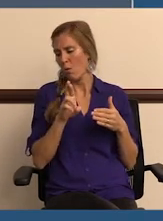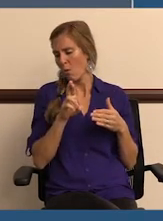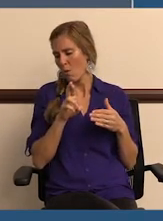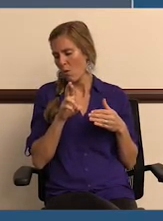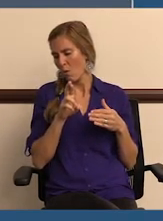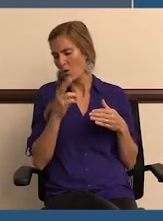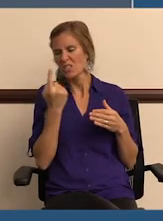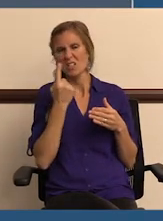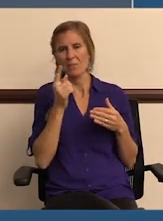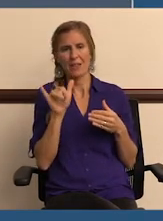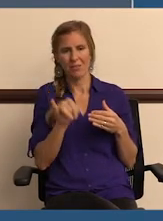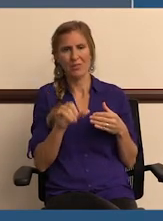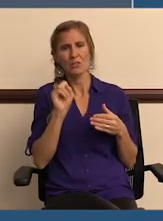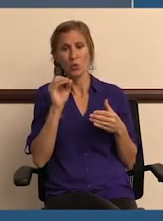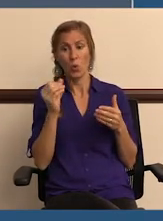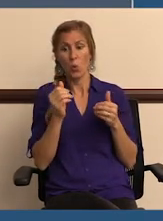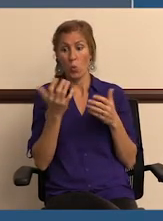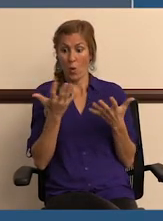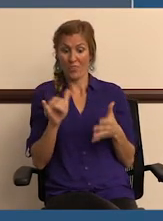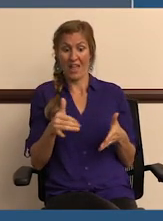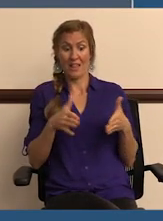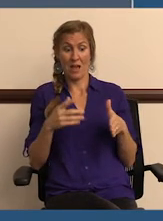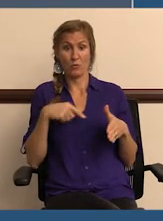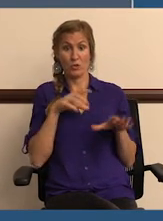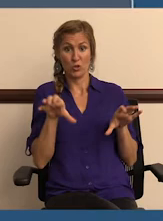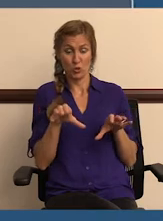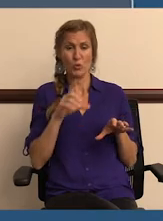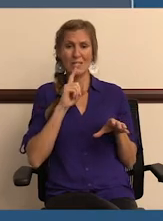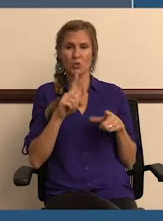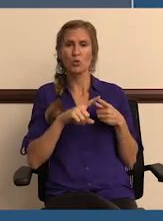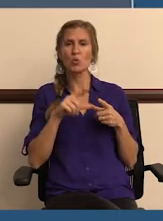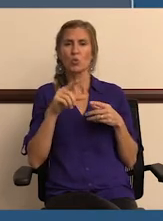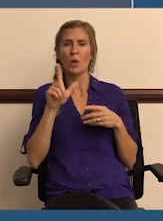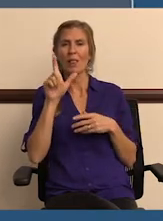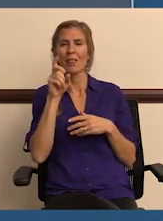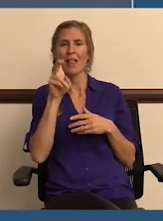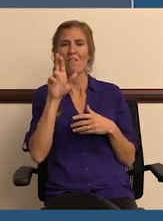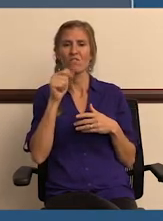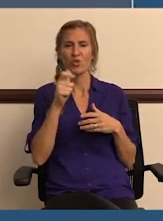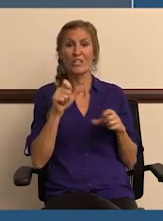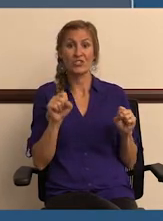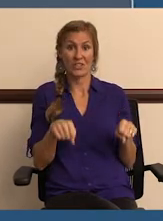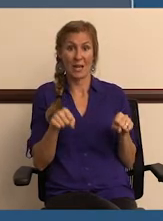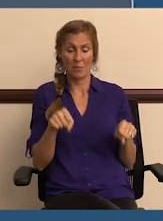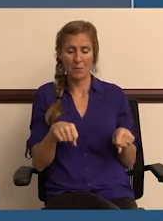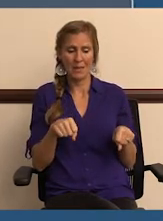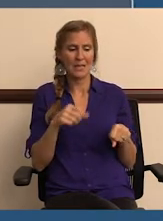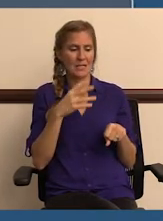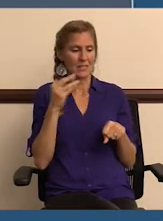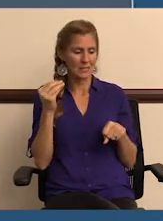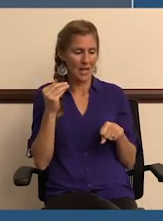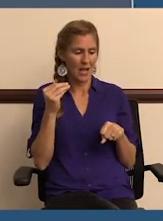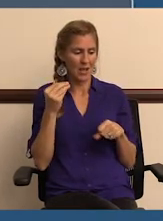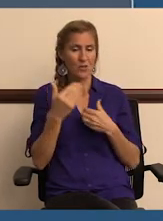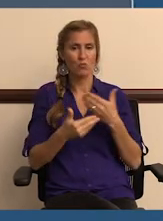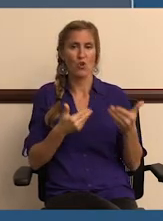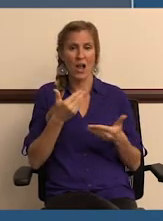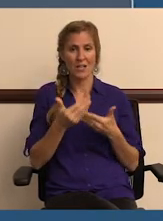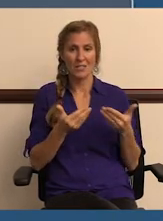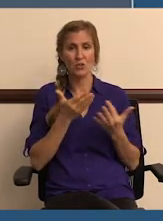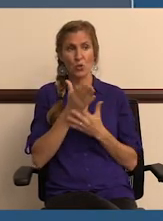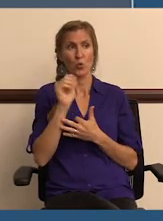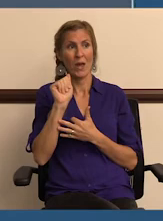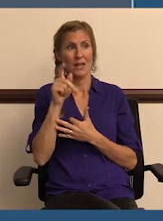manual or, you know, something like that. So what this allows us to do is to leverage the capabilities and